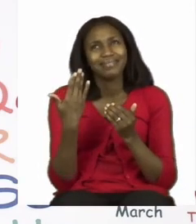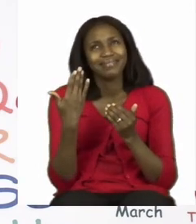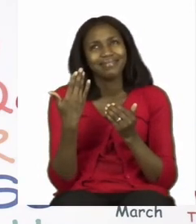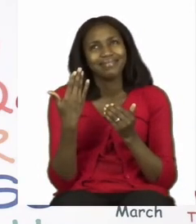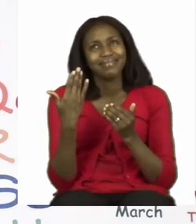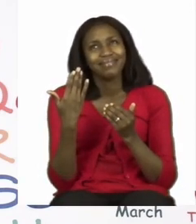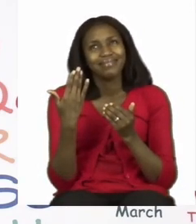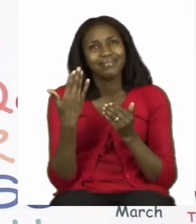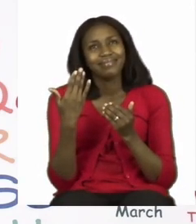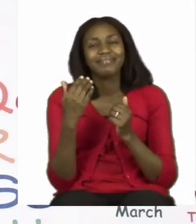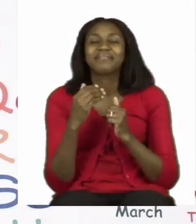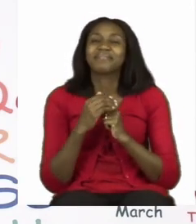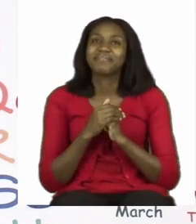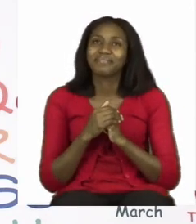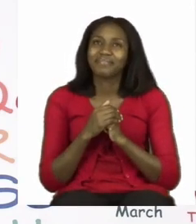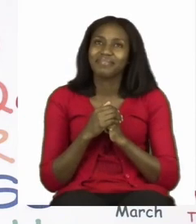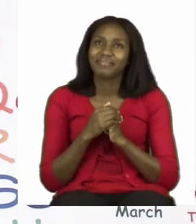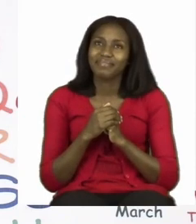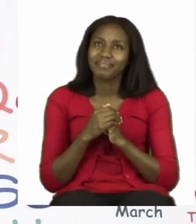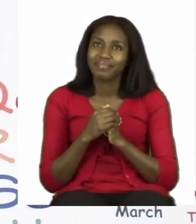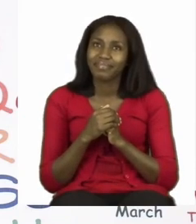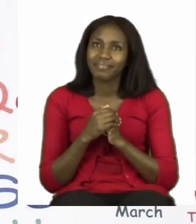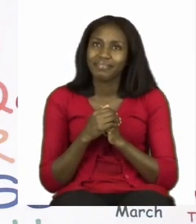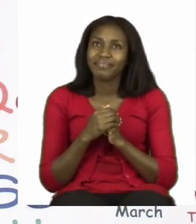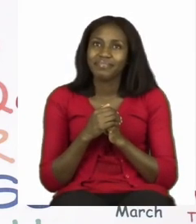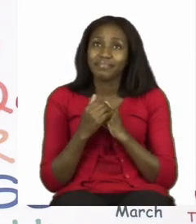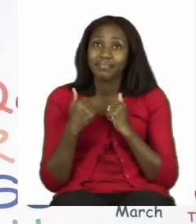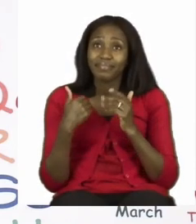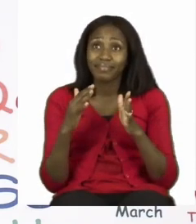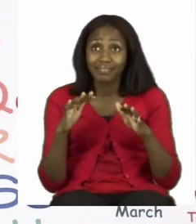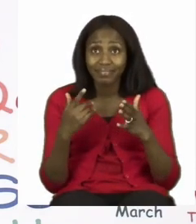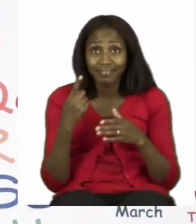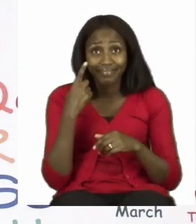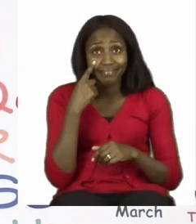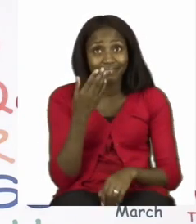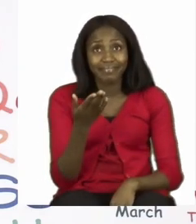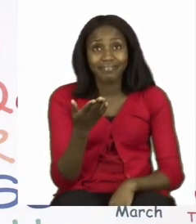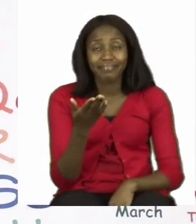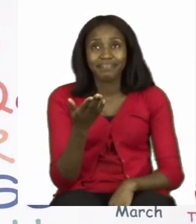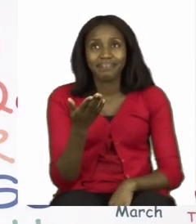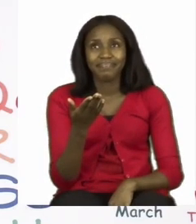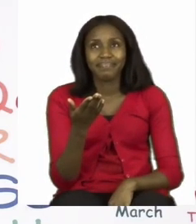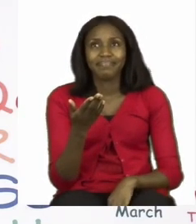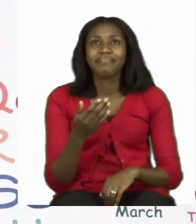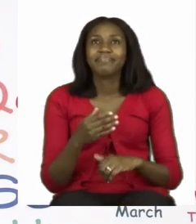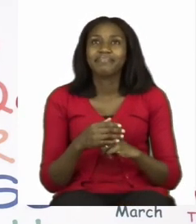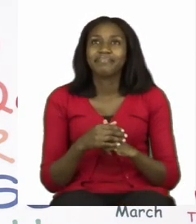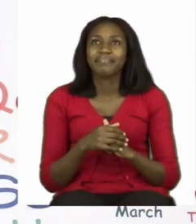just a loop round. We start at the top and we go round,